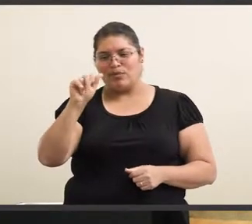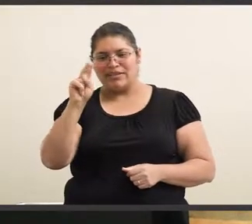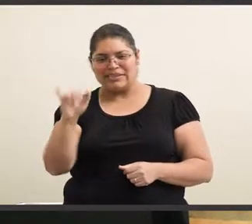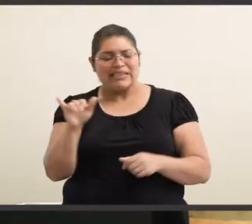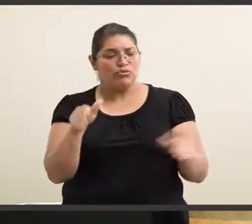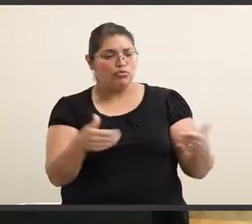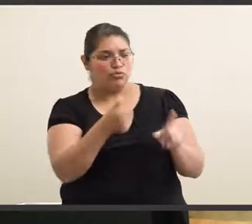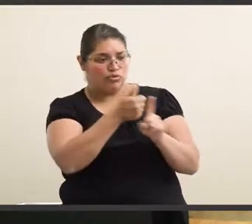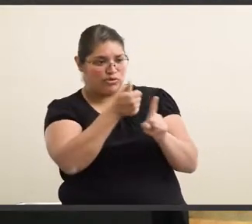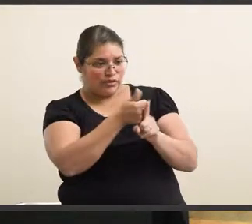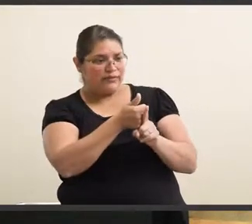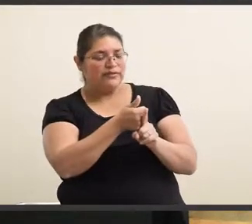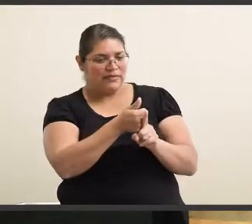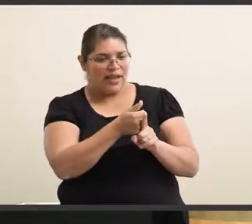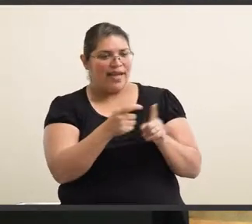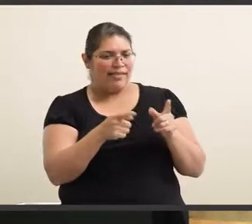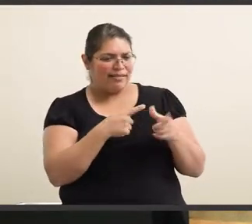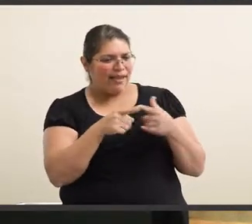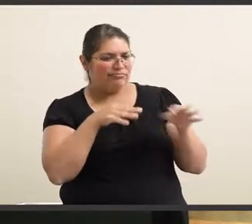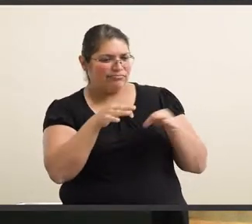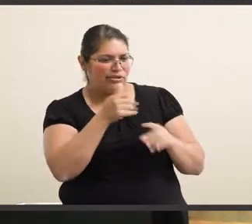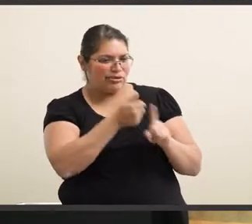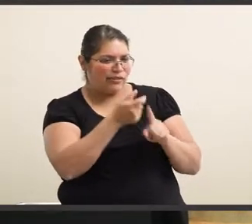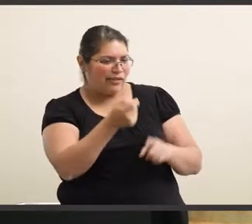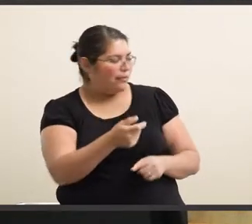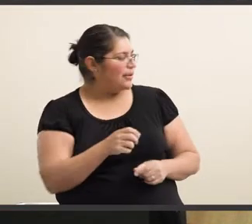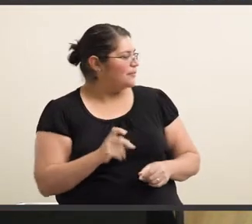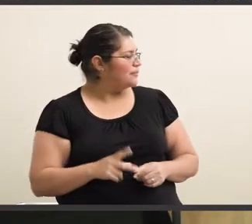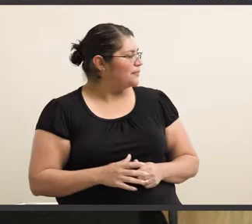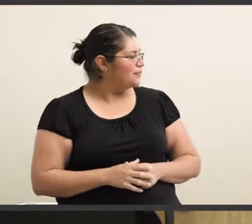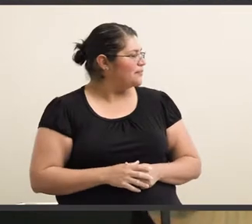introduce yourself and say just a little bit about yourself, okay?